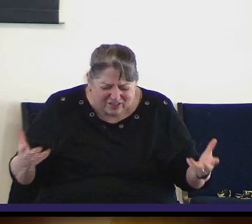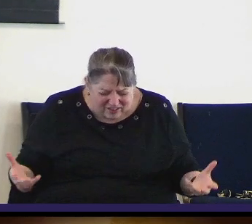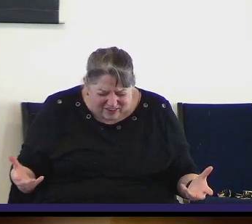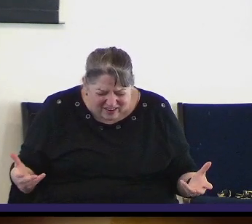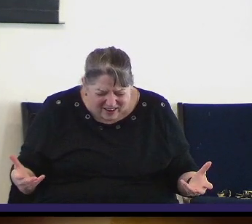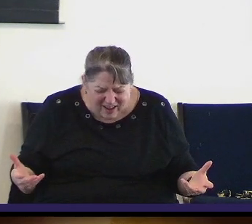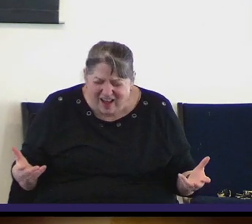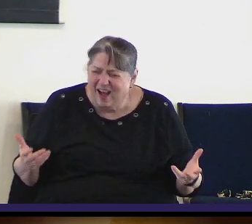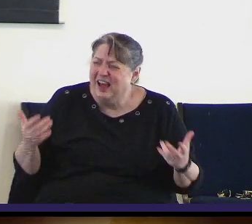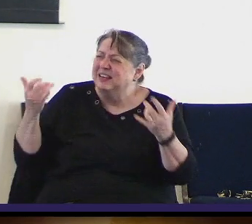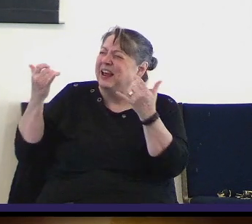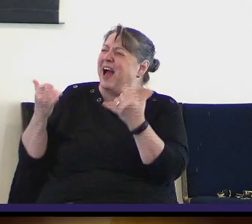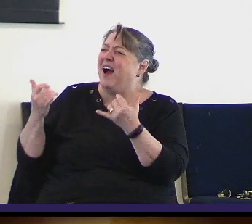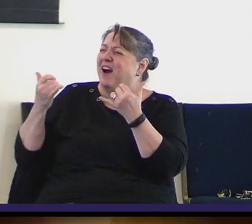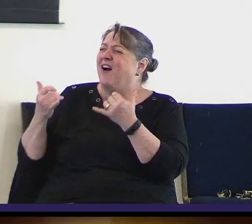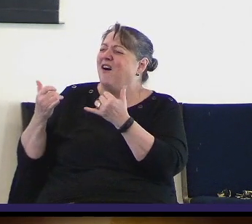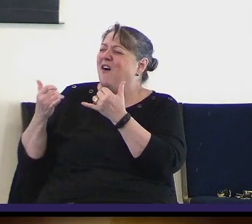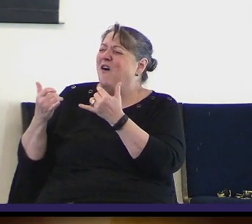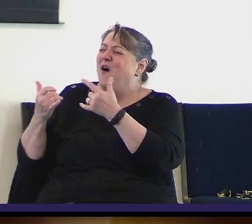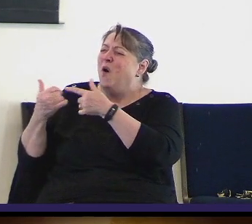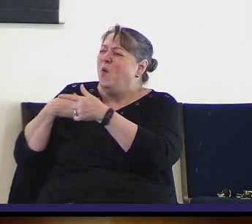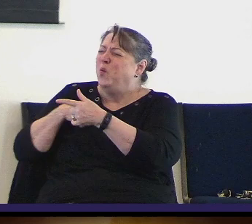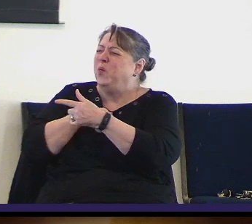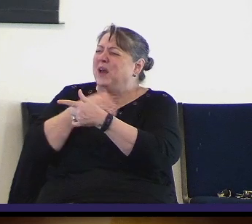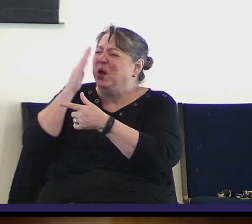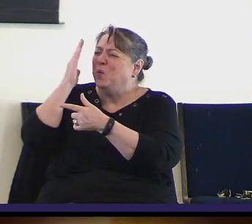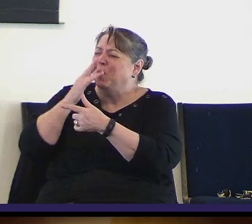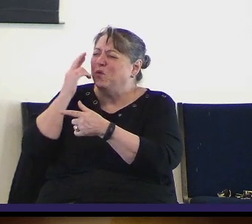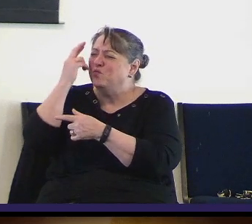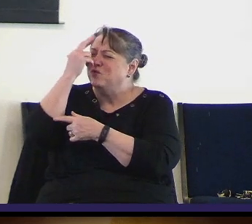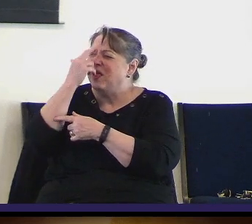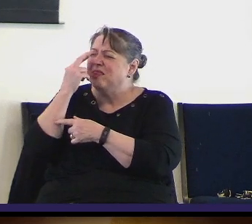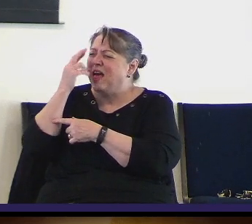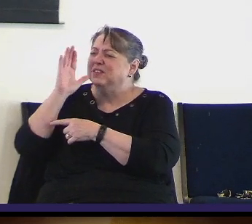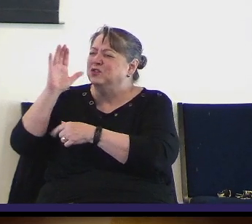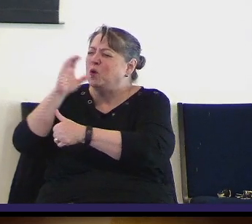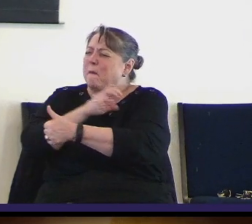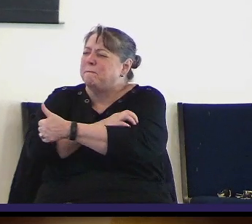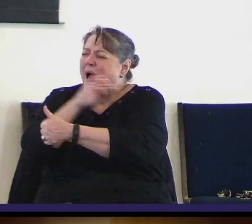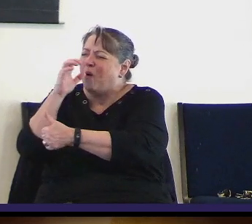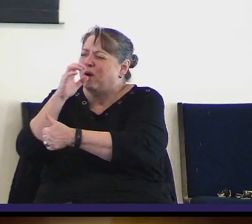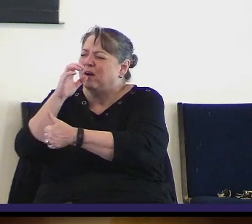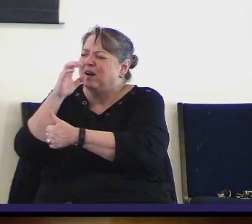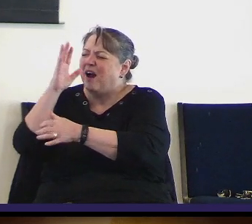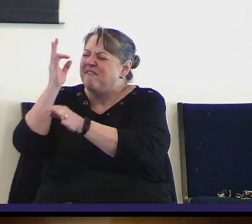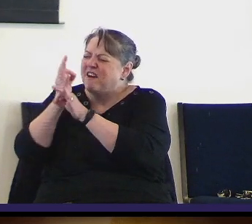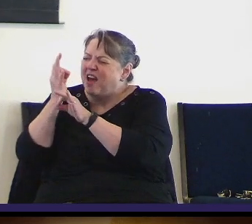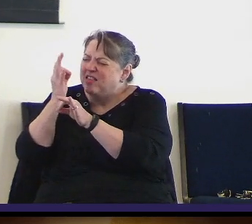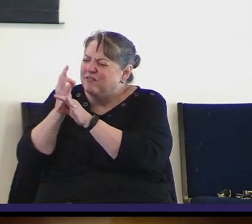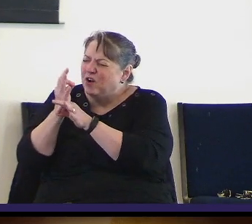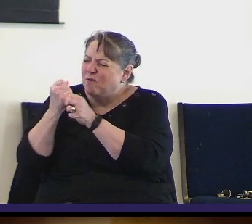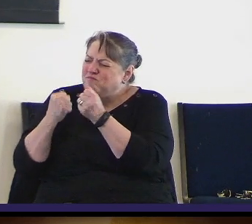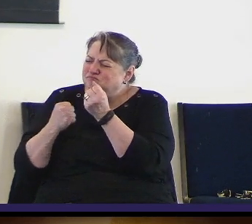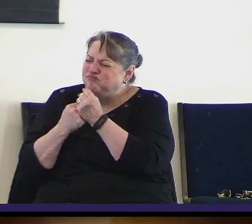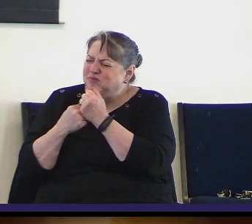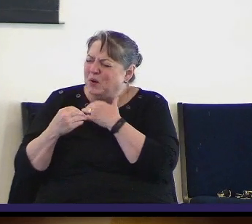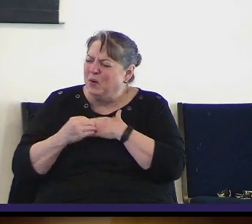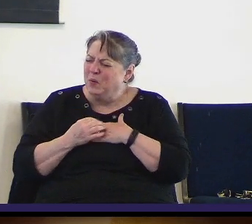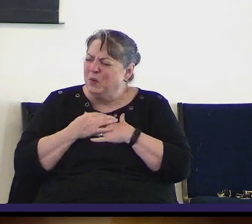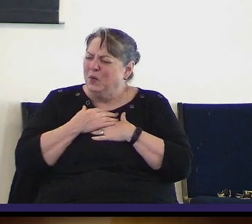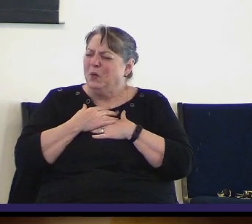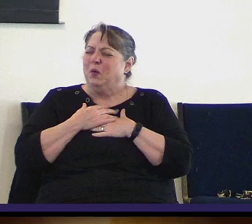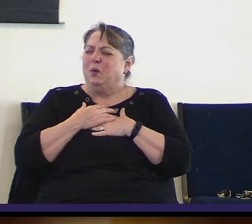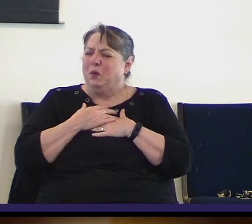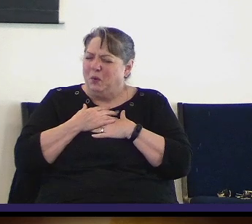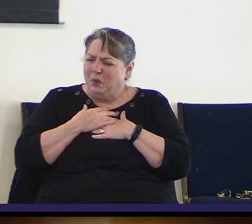Lord I pray in the name of Jesus that that we would realize your power and your faithfulness and what you do today in our lives gives us